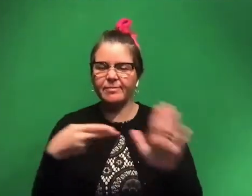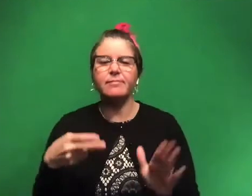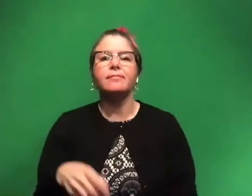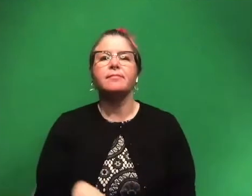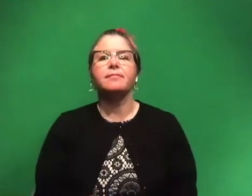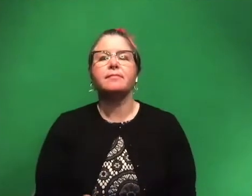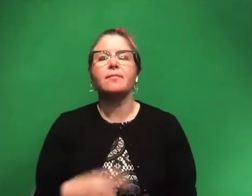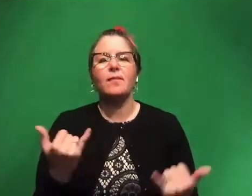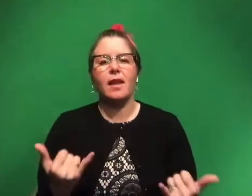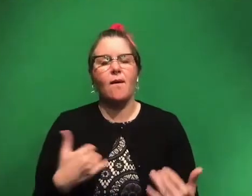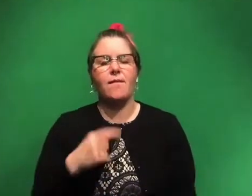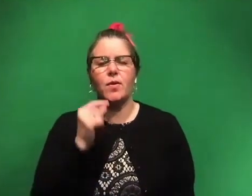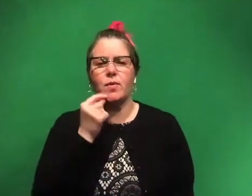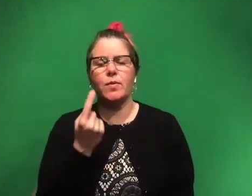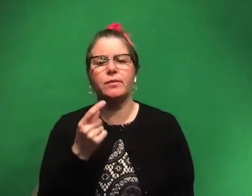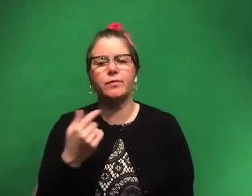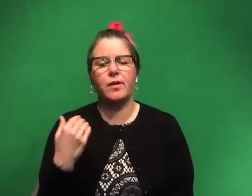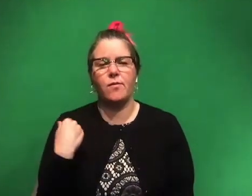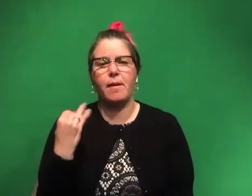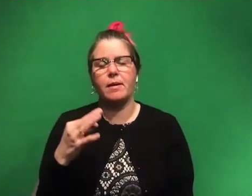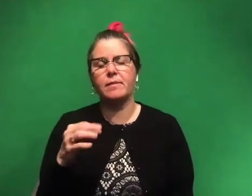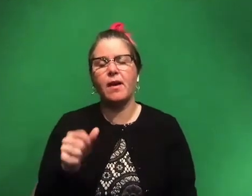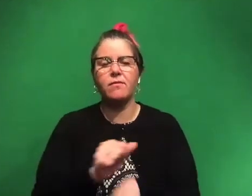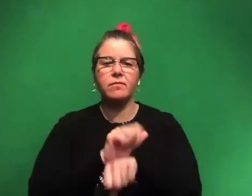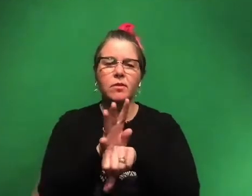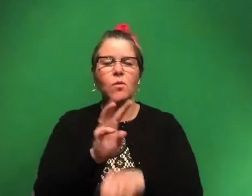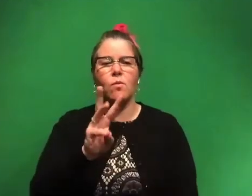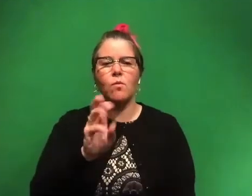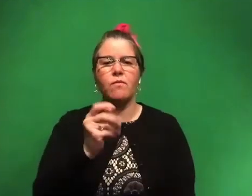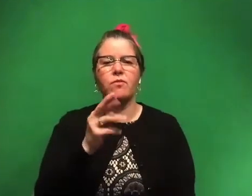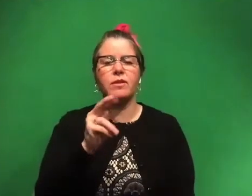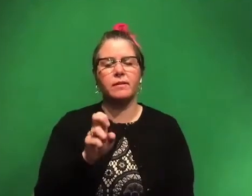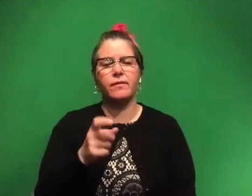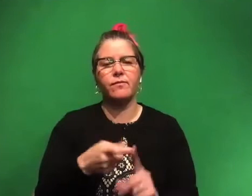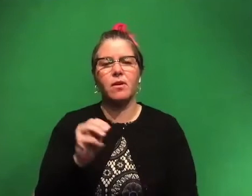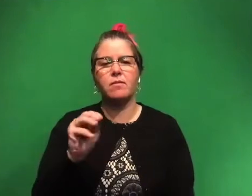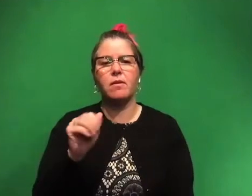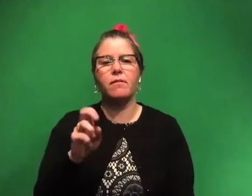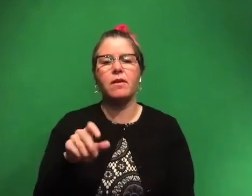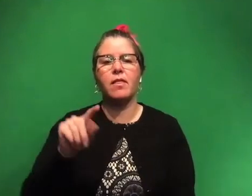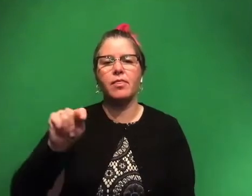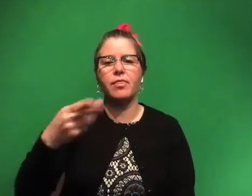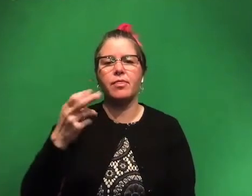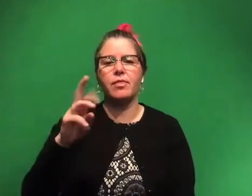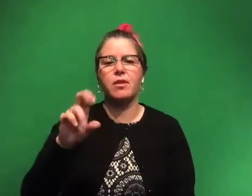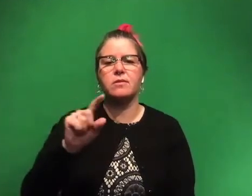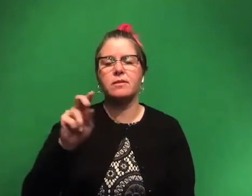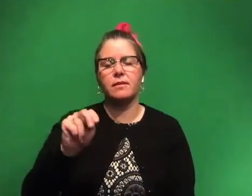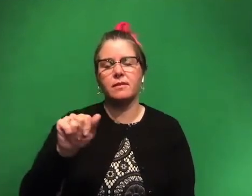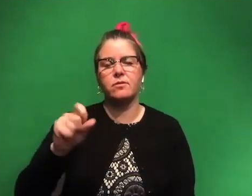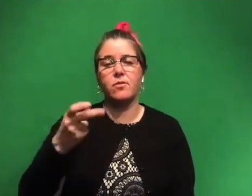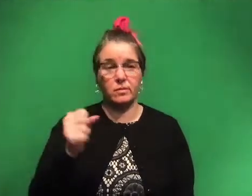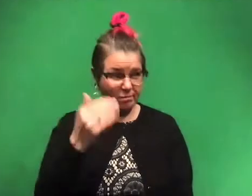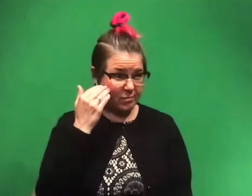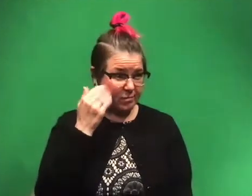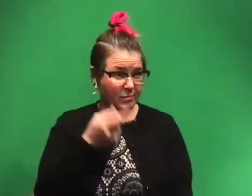there's a really cool dinosaur that reminds me of Wolverine from Marvel, and it's called Therizinosaurus. Do you know this